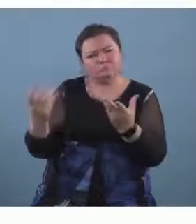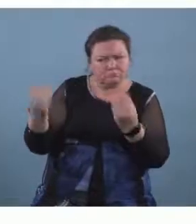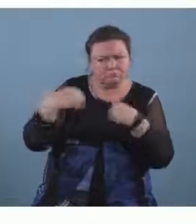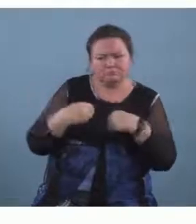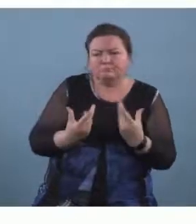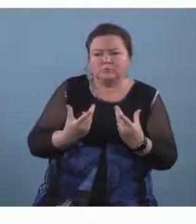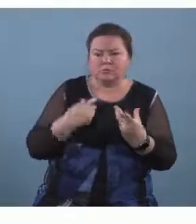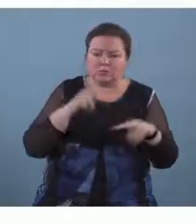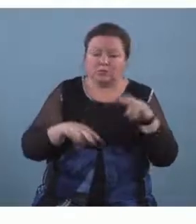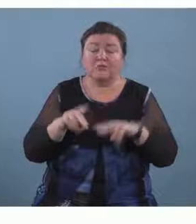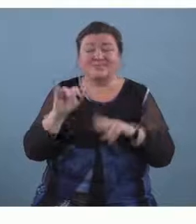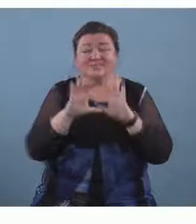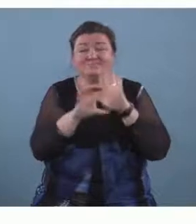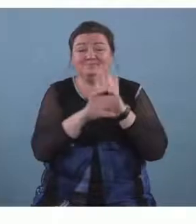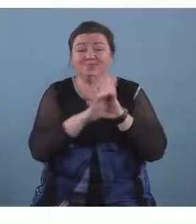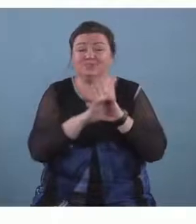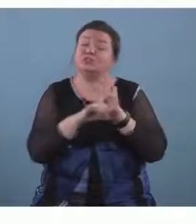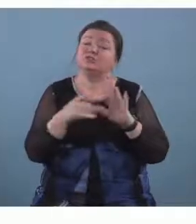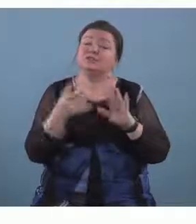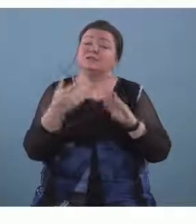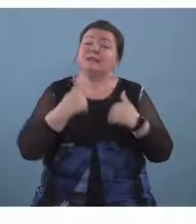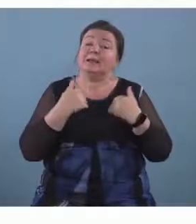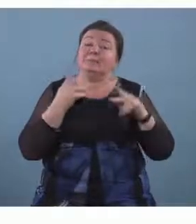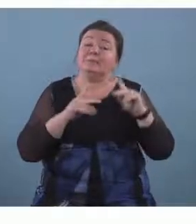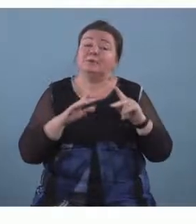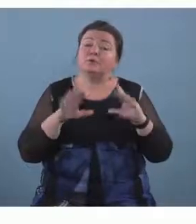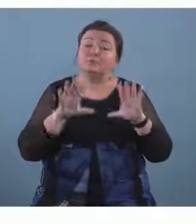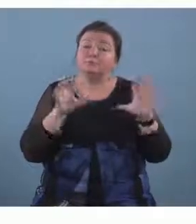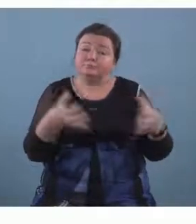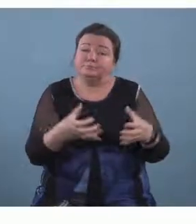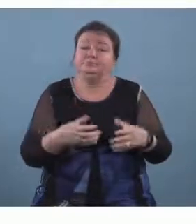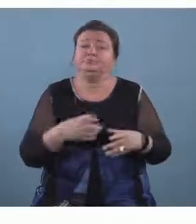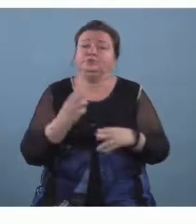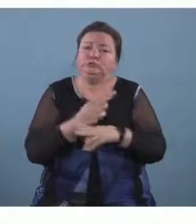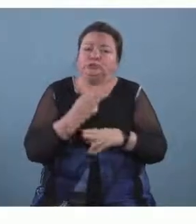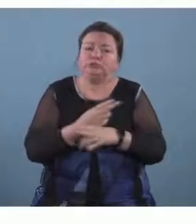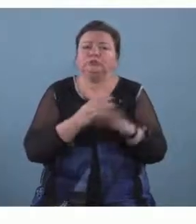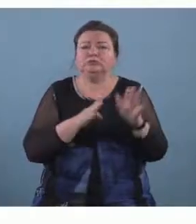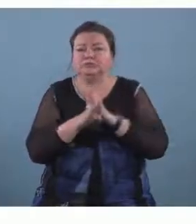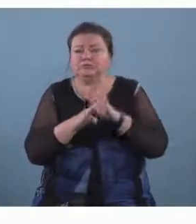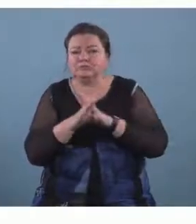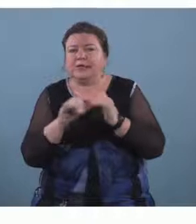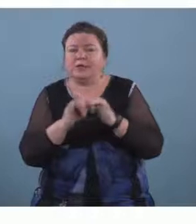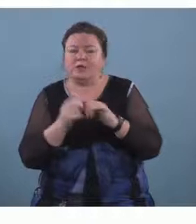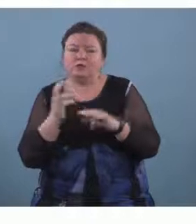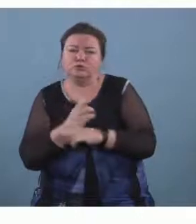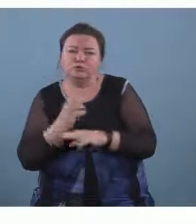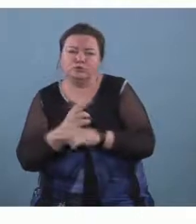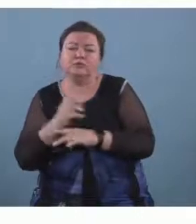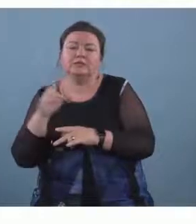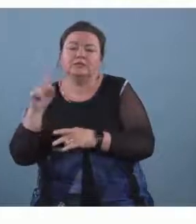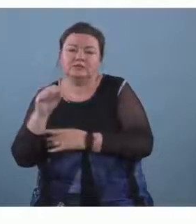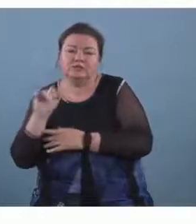um of a group of young people using both digital and acoustic instruments we would have a